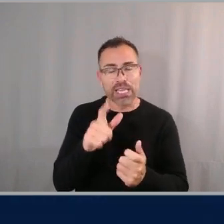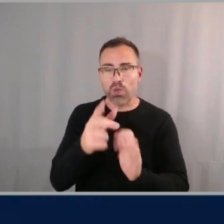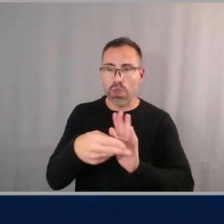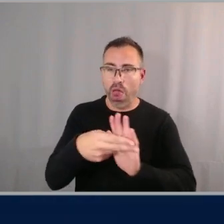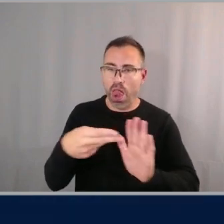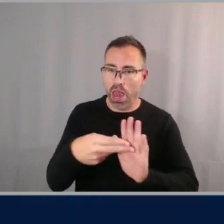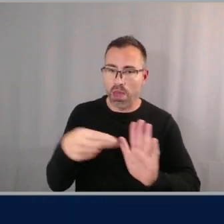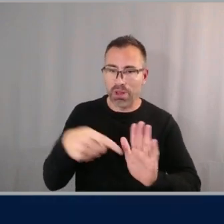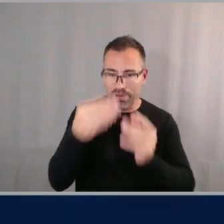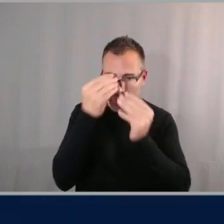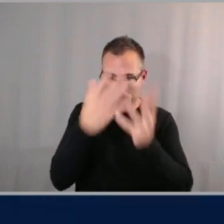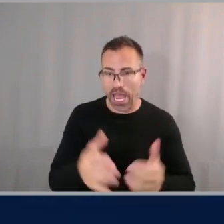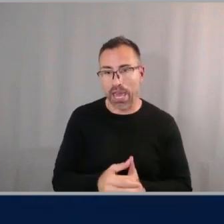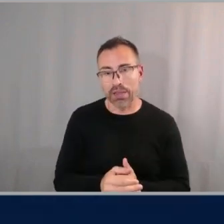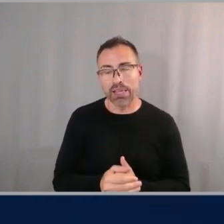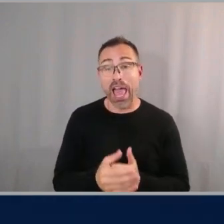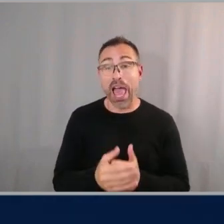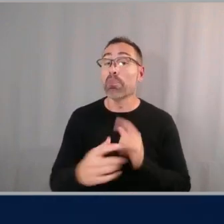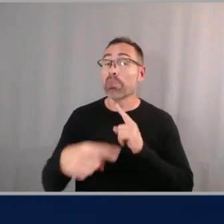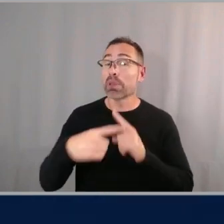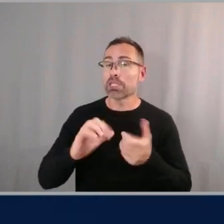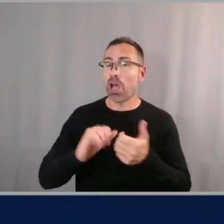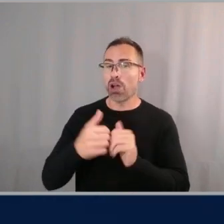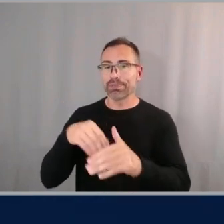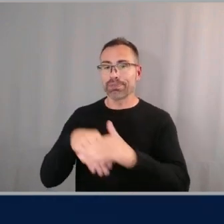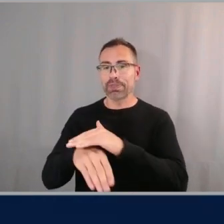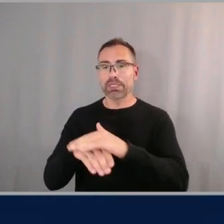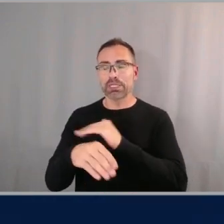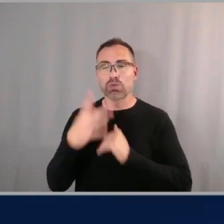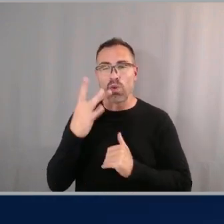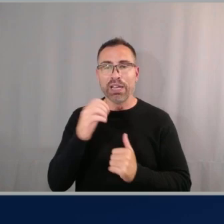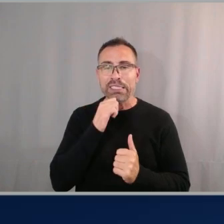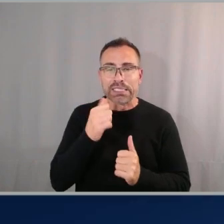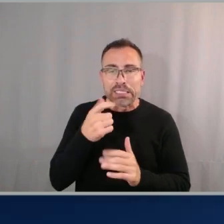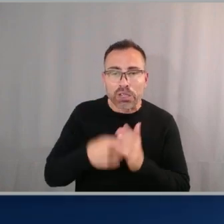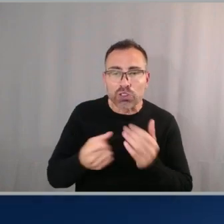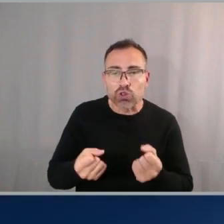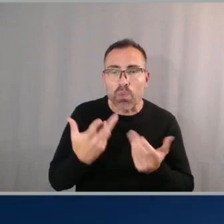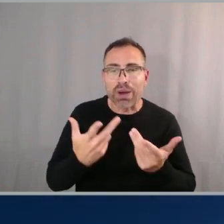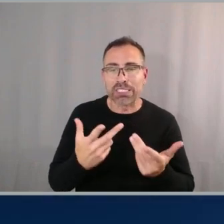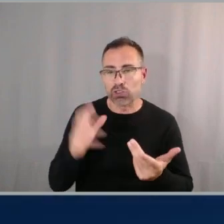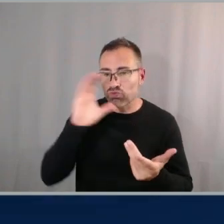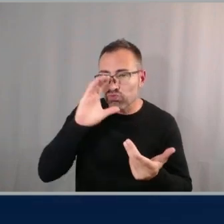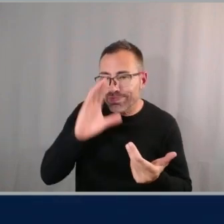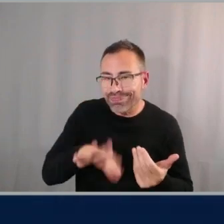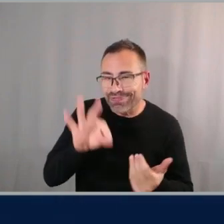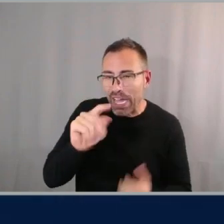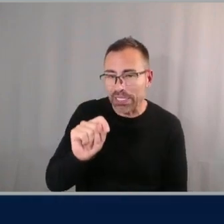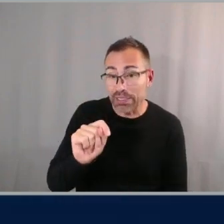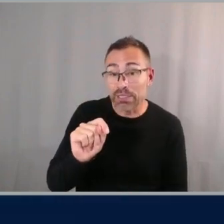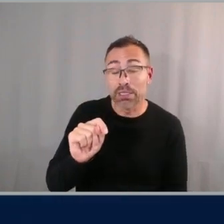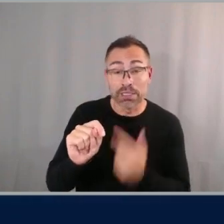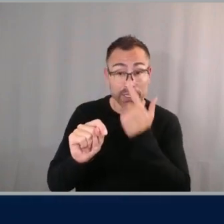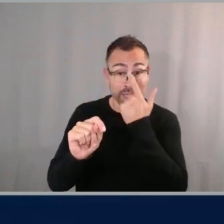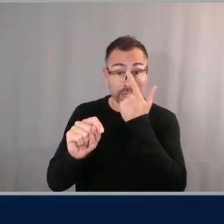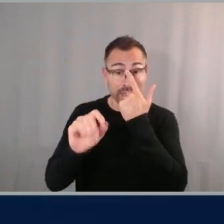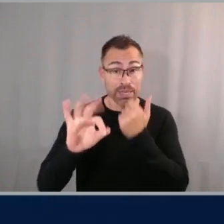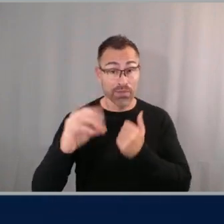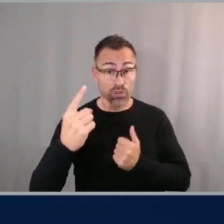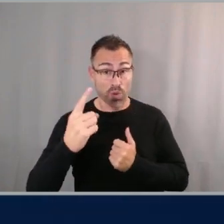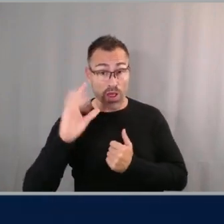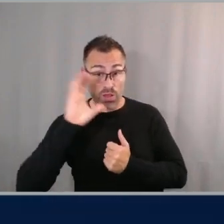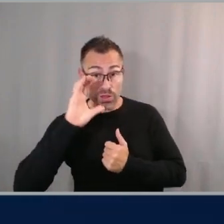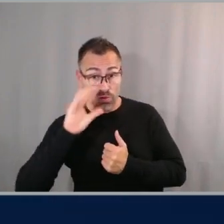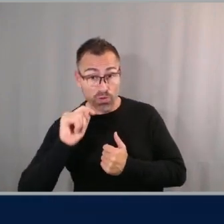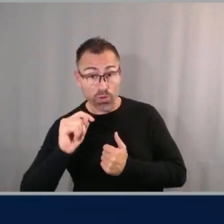well as how you access it that way it doesn't cost you as much to go get it that way anybody that's looking for it can use you know